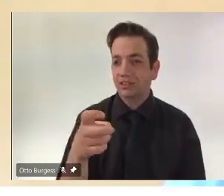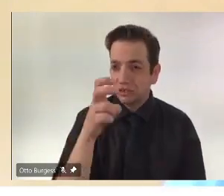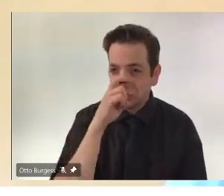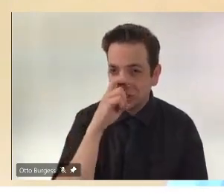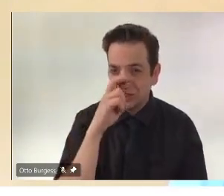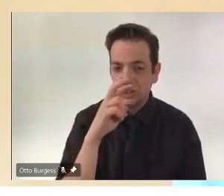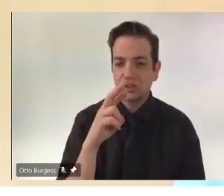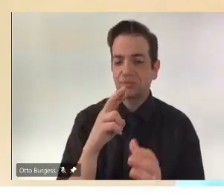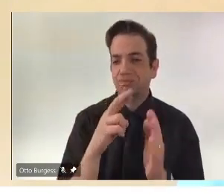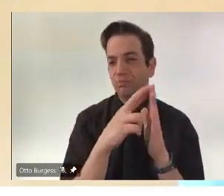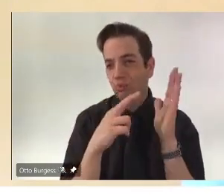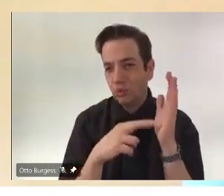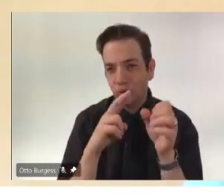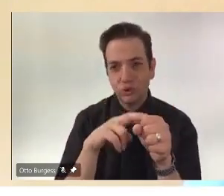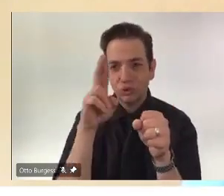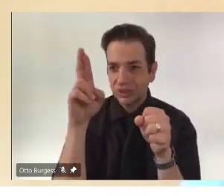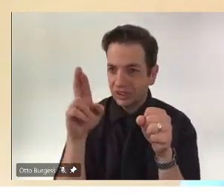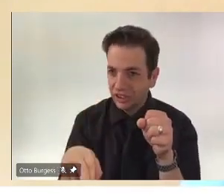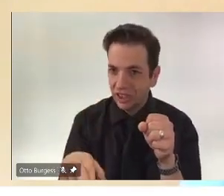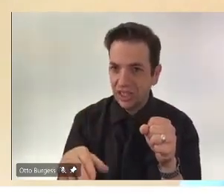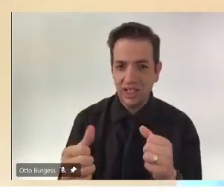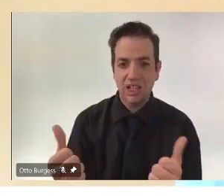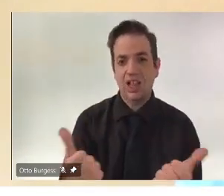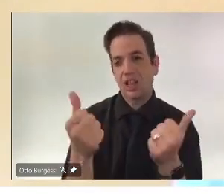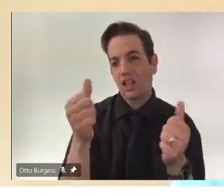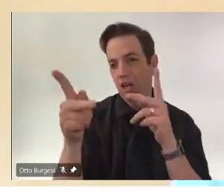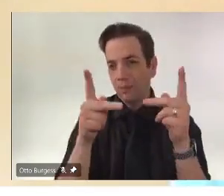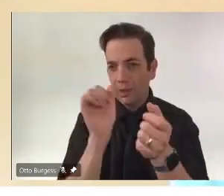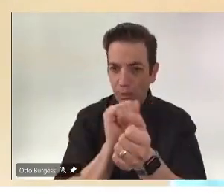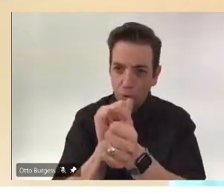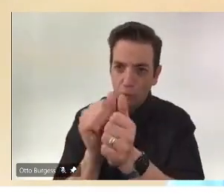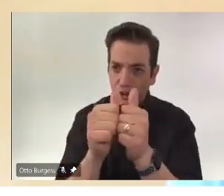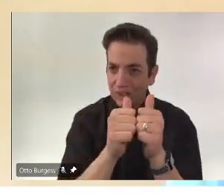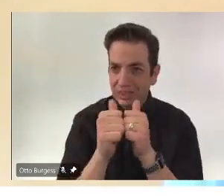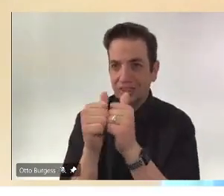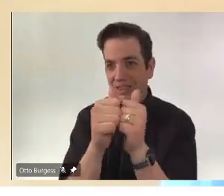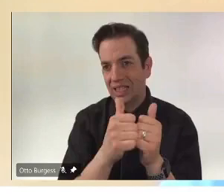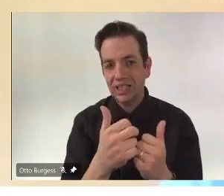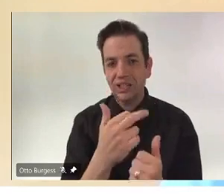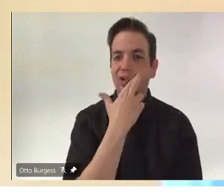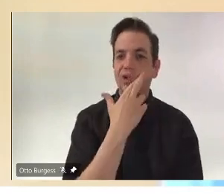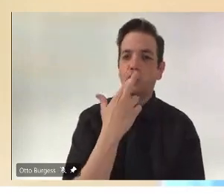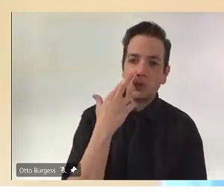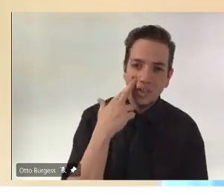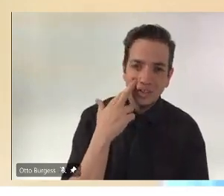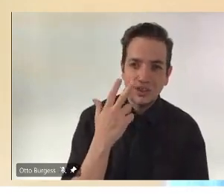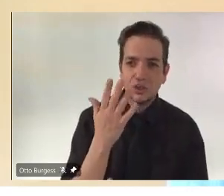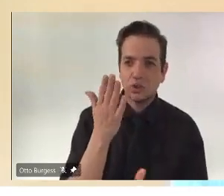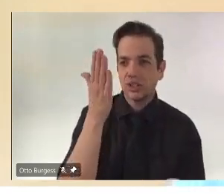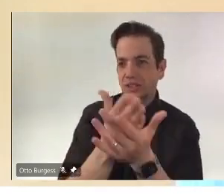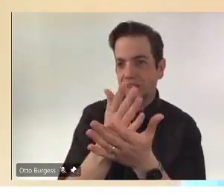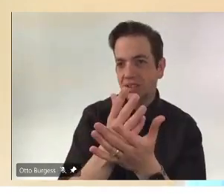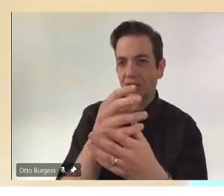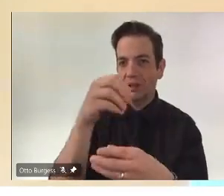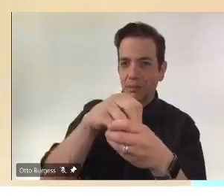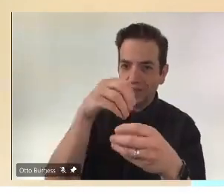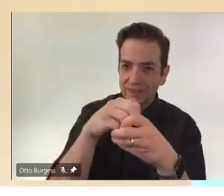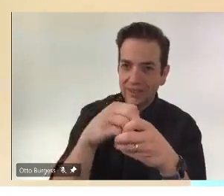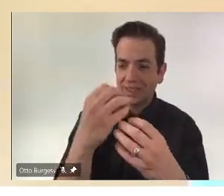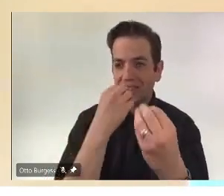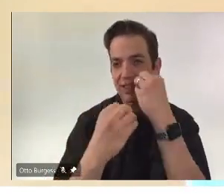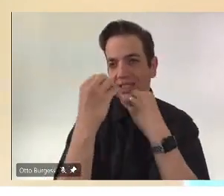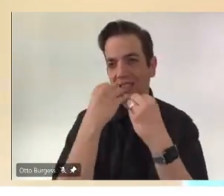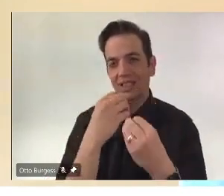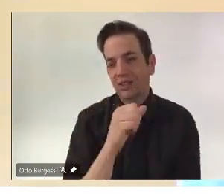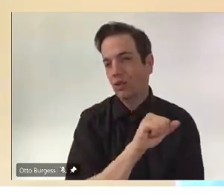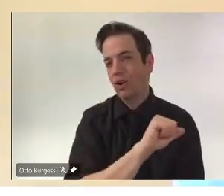couldn't support in-service, in-person dining to get over that. And so large urban centers have their own unique challenges. You know,